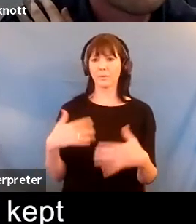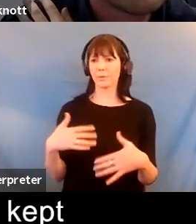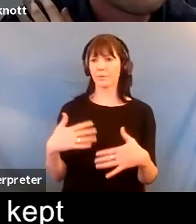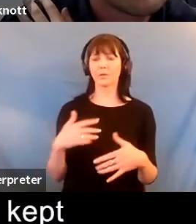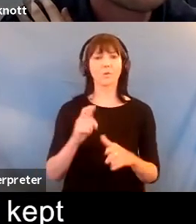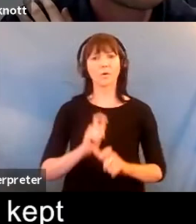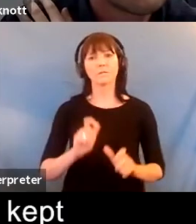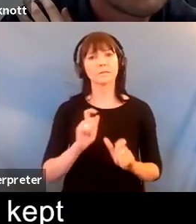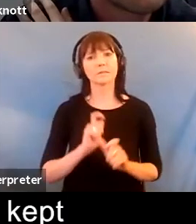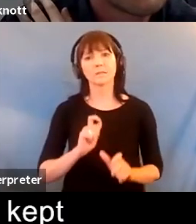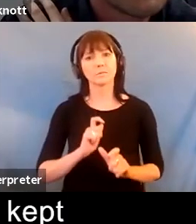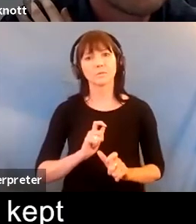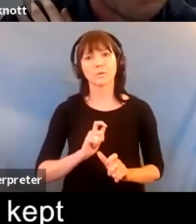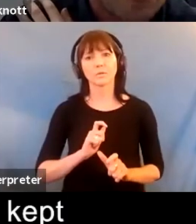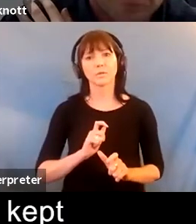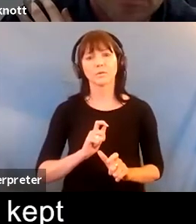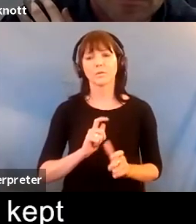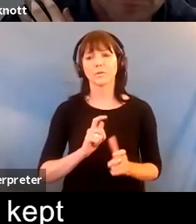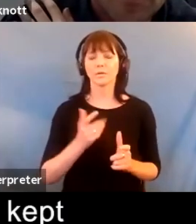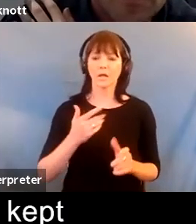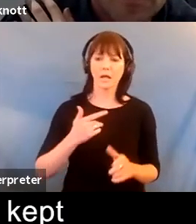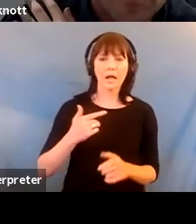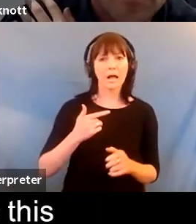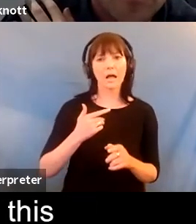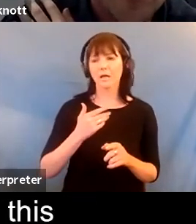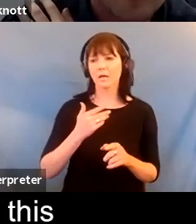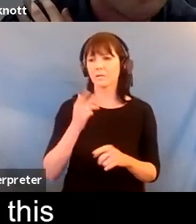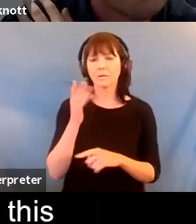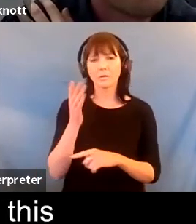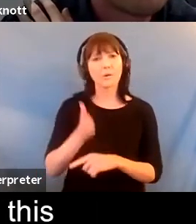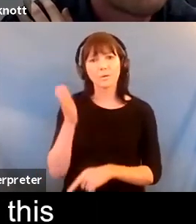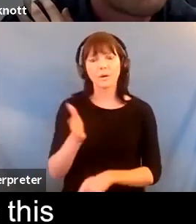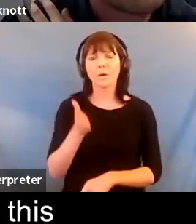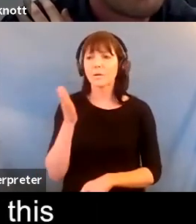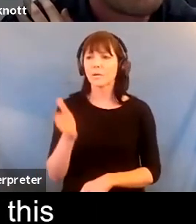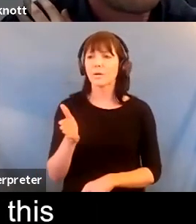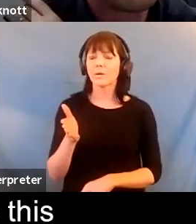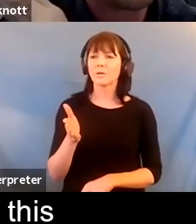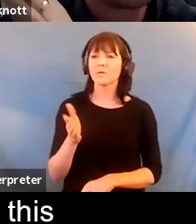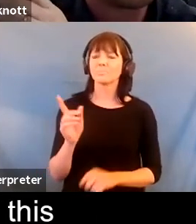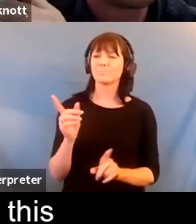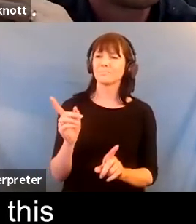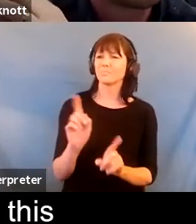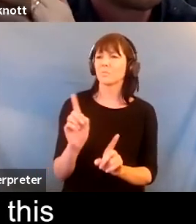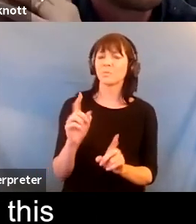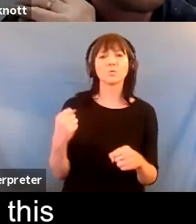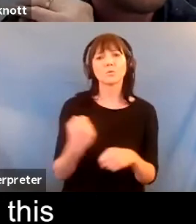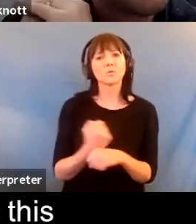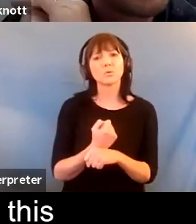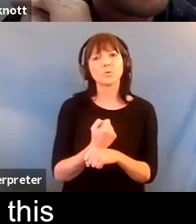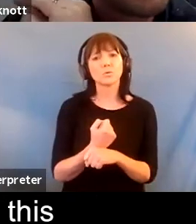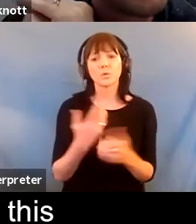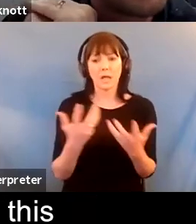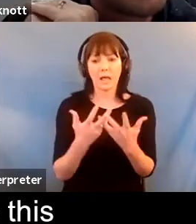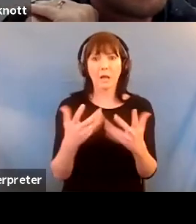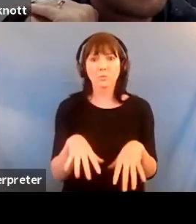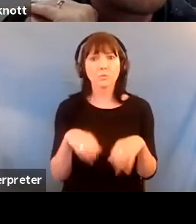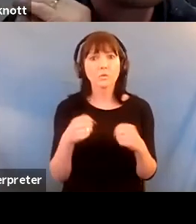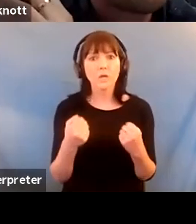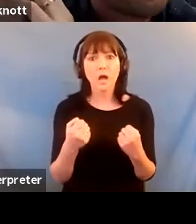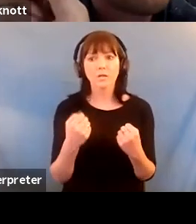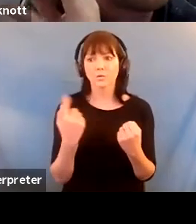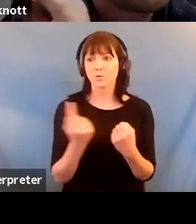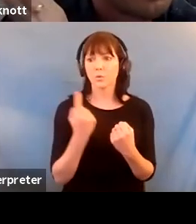place for me because i kept going there thinking what do i do you know where's where's this gonna go how does it work is it for